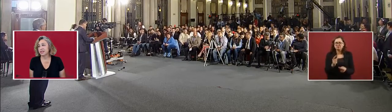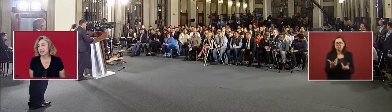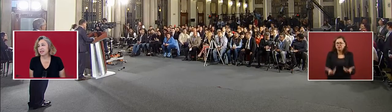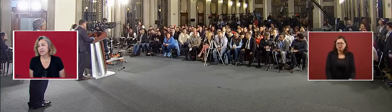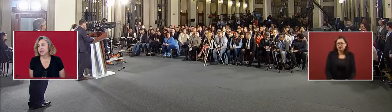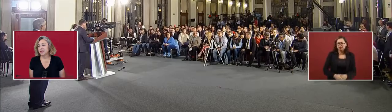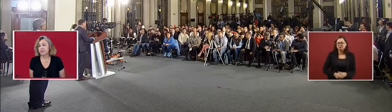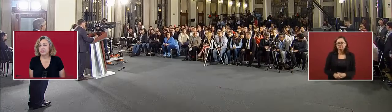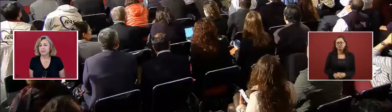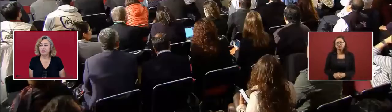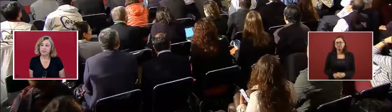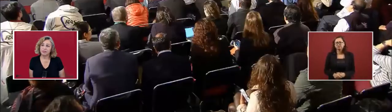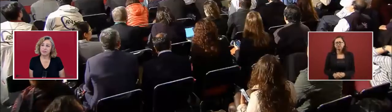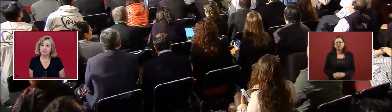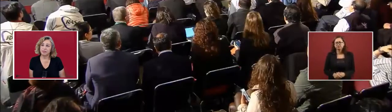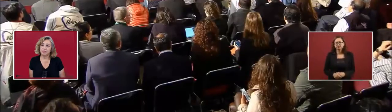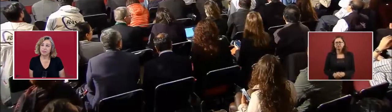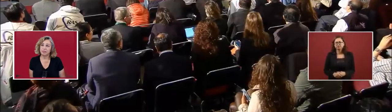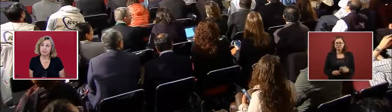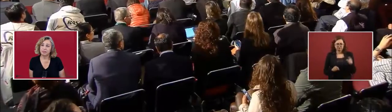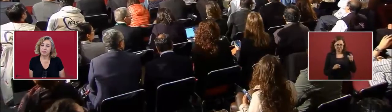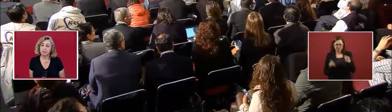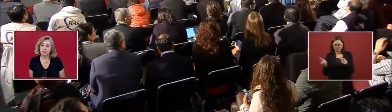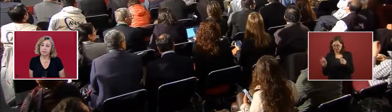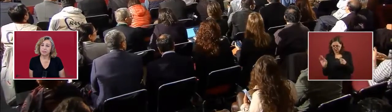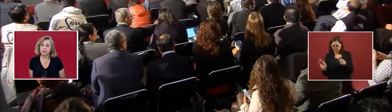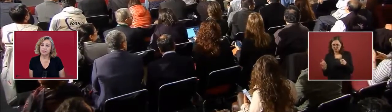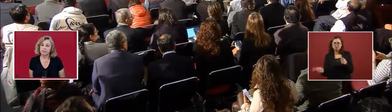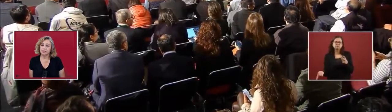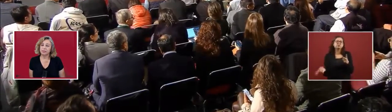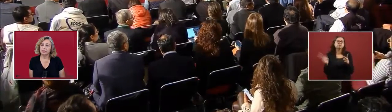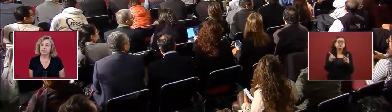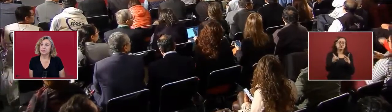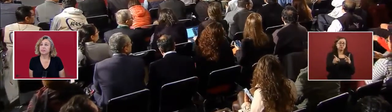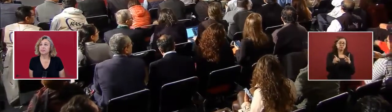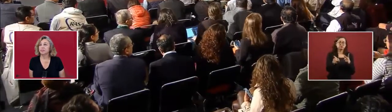Very good. Ok. Thank you.